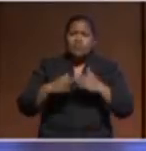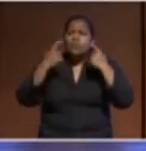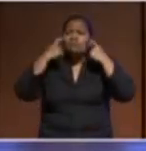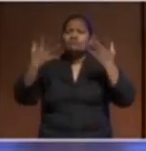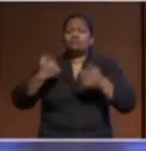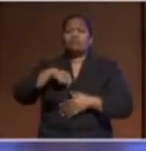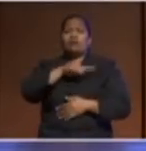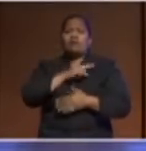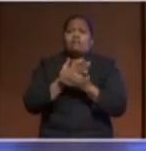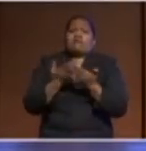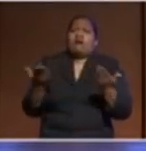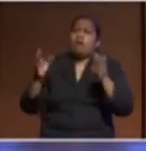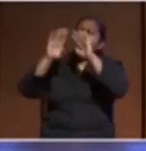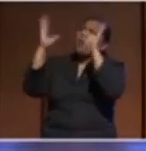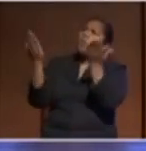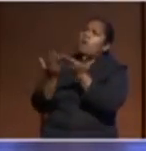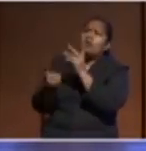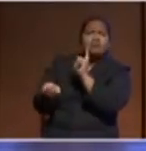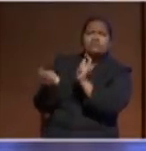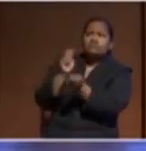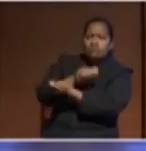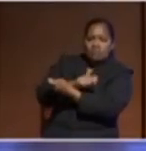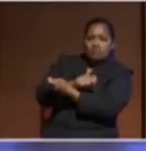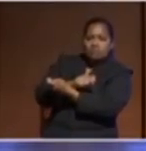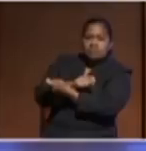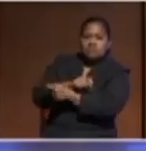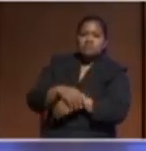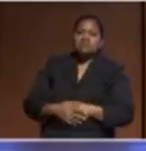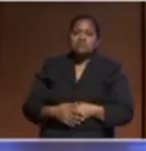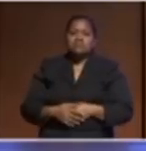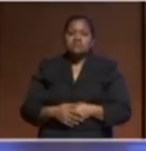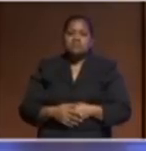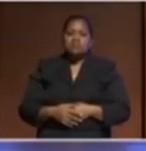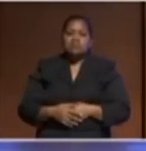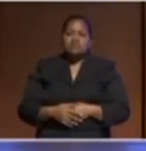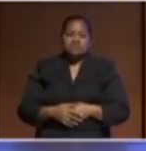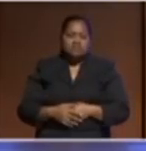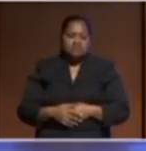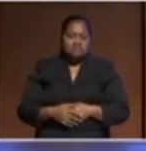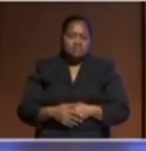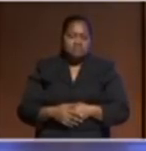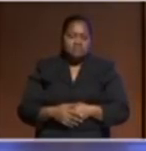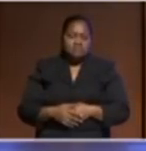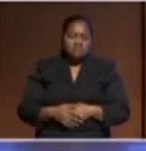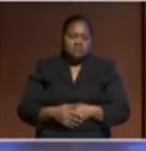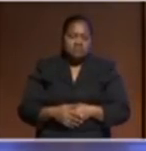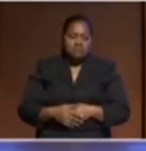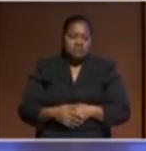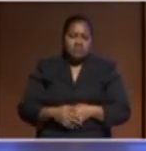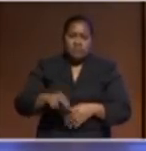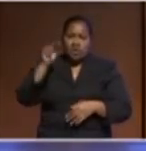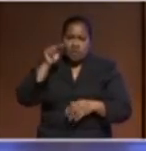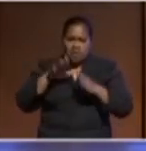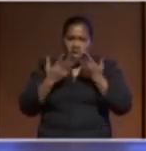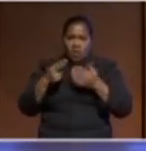the world is changing, you just have to look at the satellite imagery to see the rapid melting